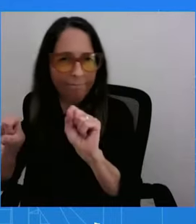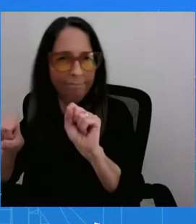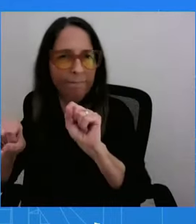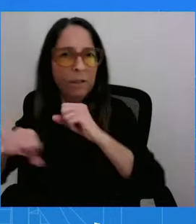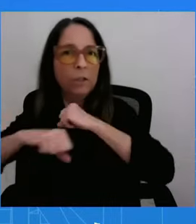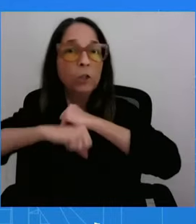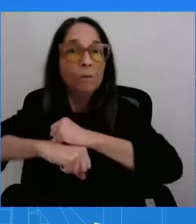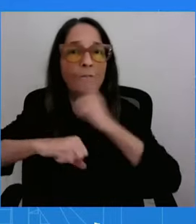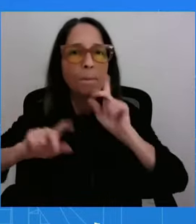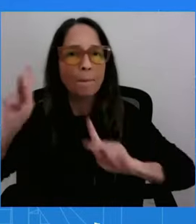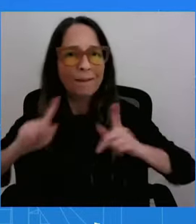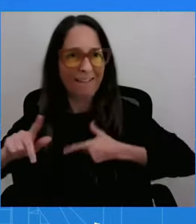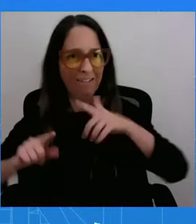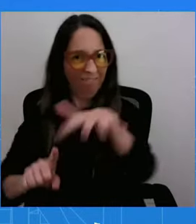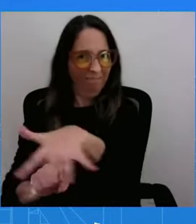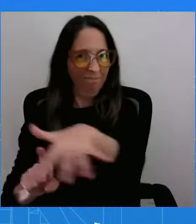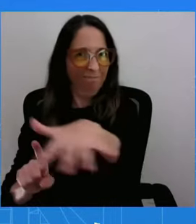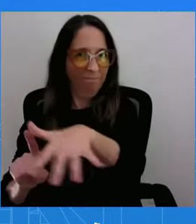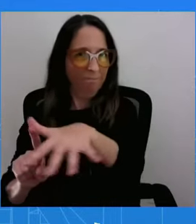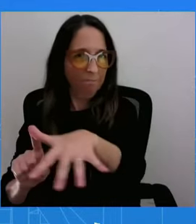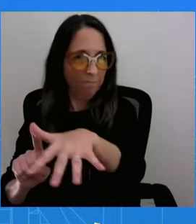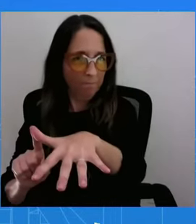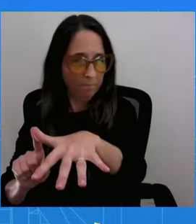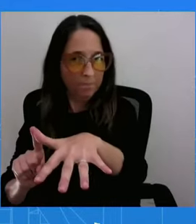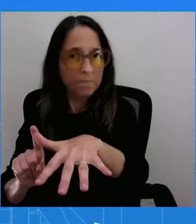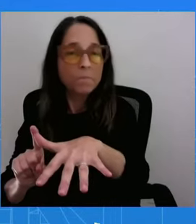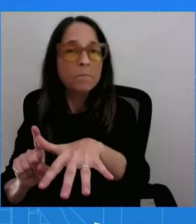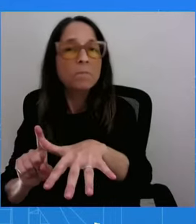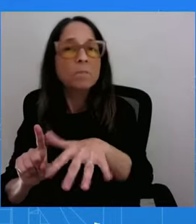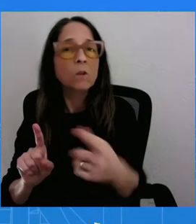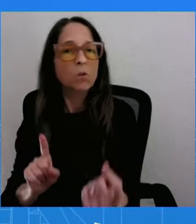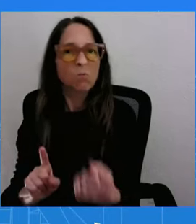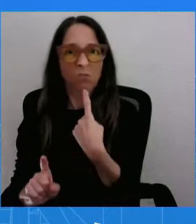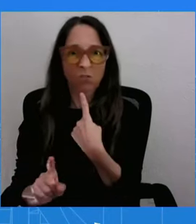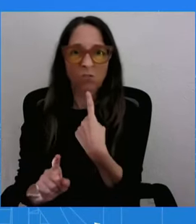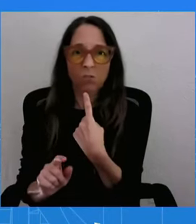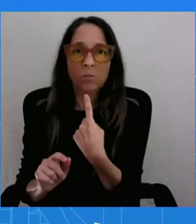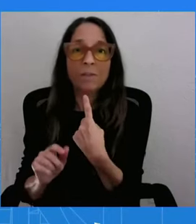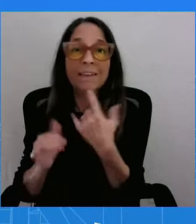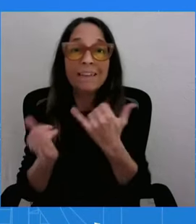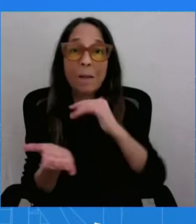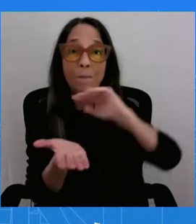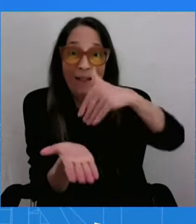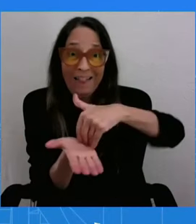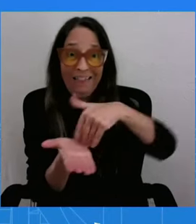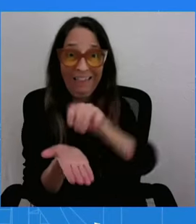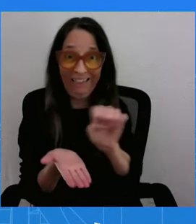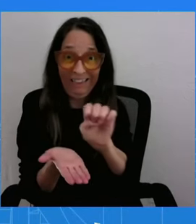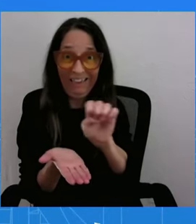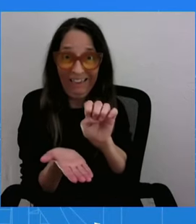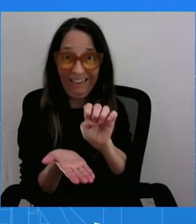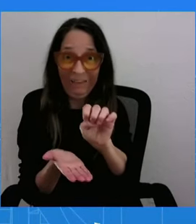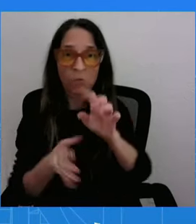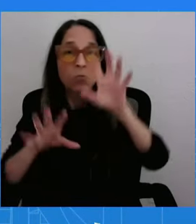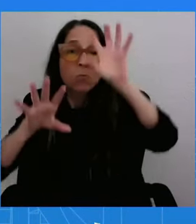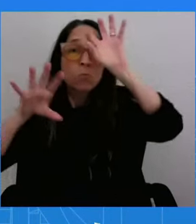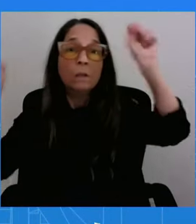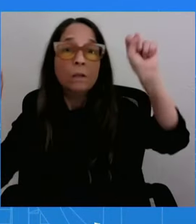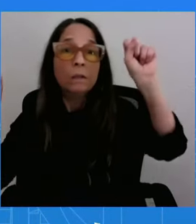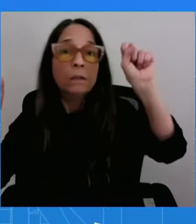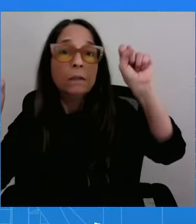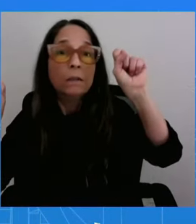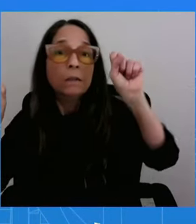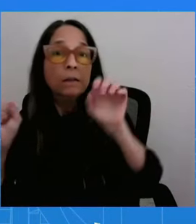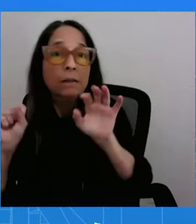Getting back to the Middle East, the President on February the 26th said, my hope is by